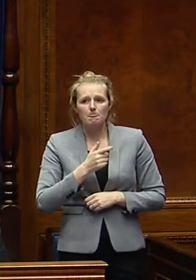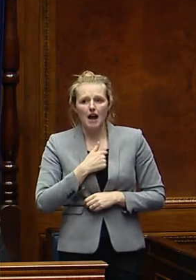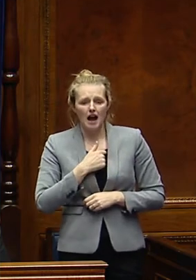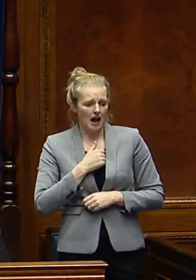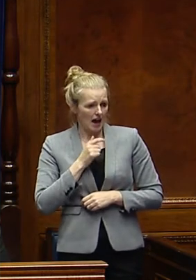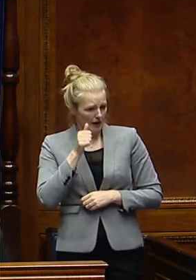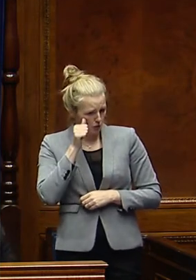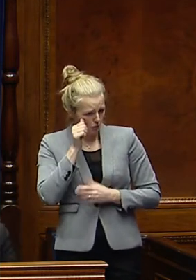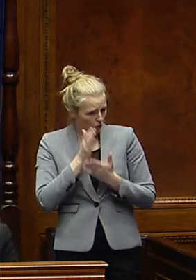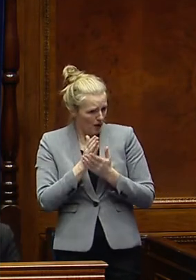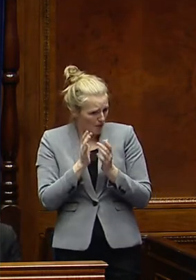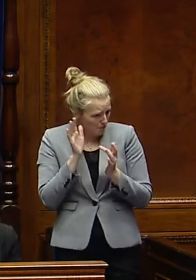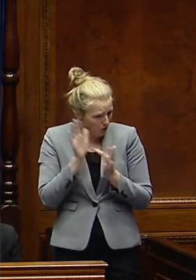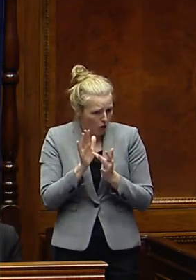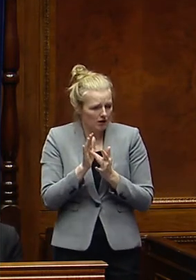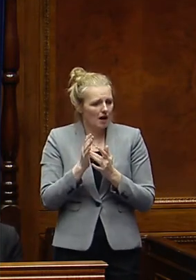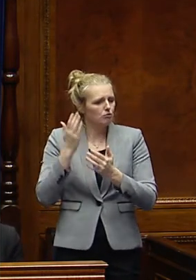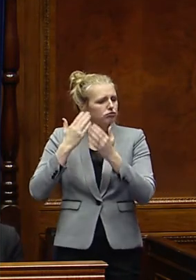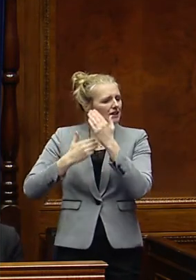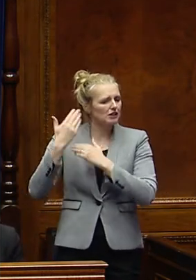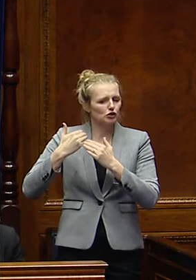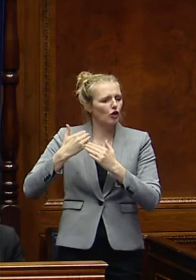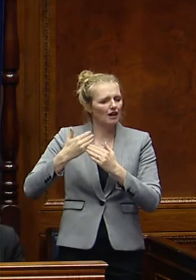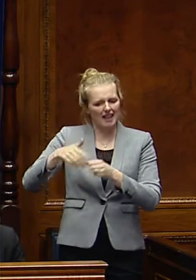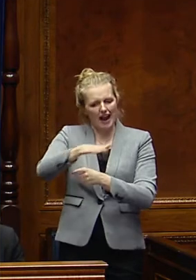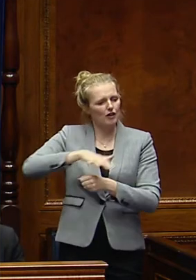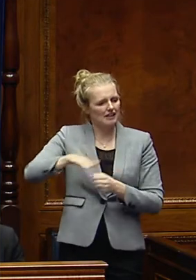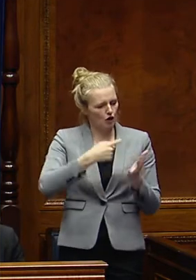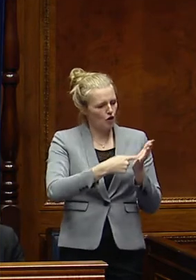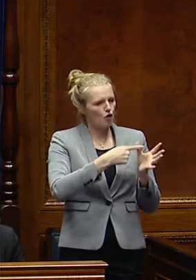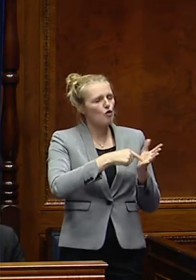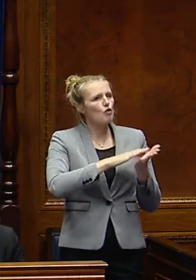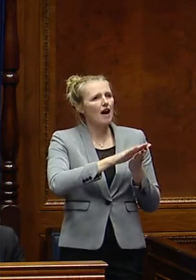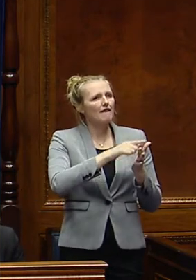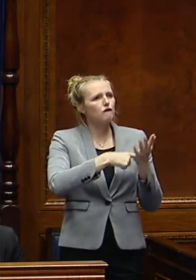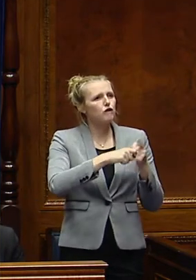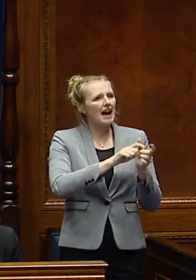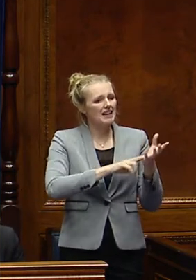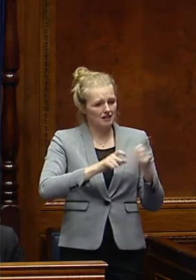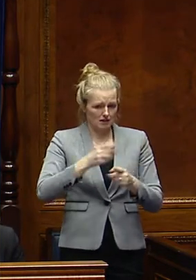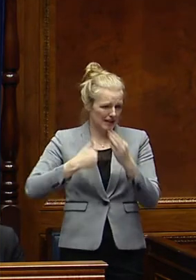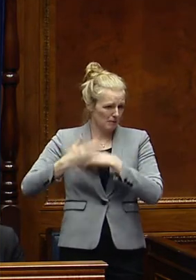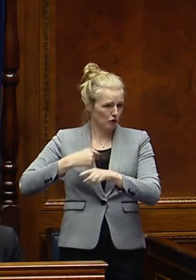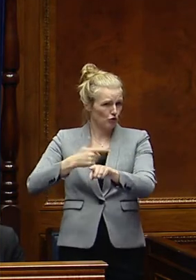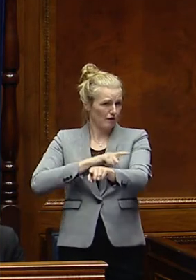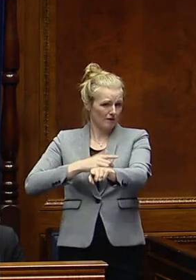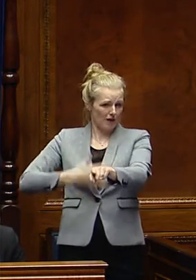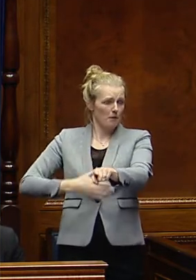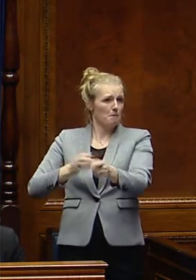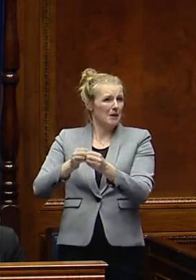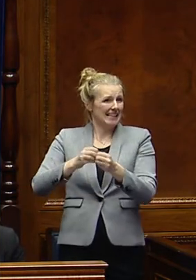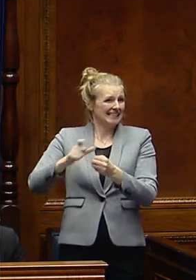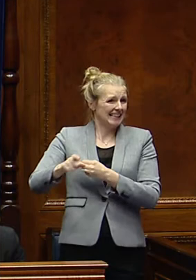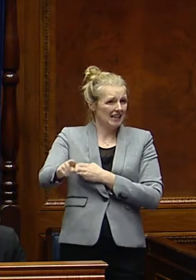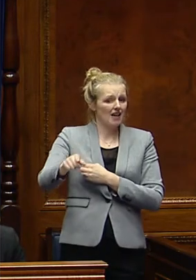reasonably important prehistoric burial site just outside Raffer Island, dating back to 3,500 BC. It was later used as an